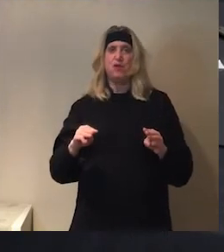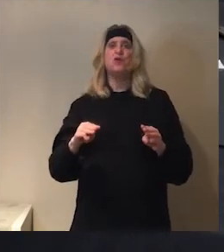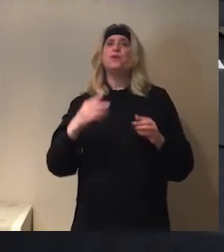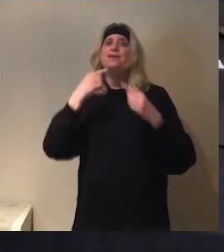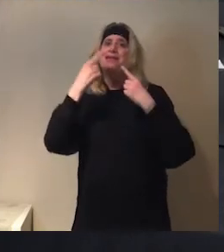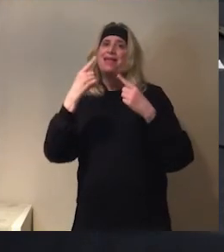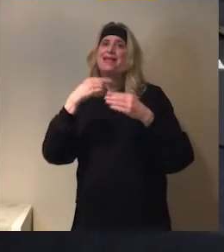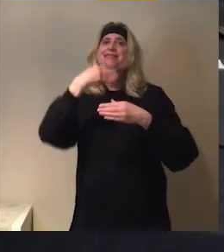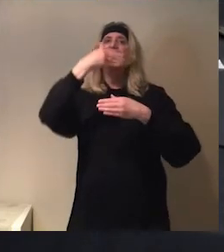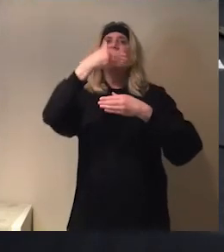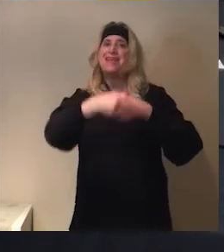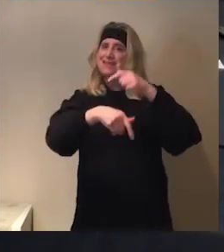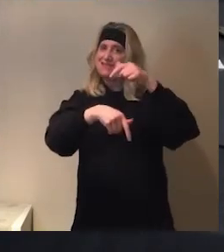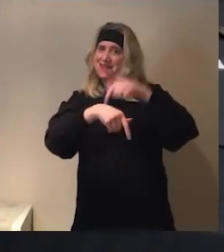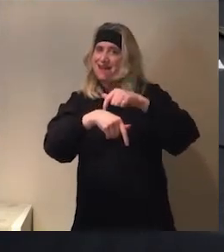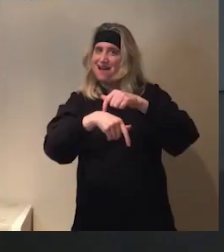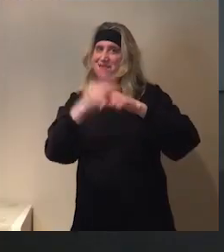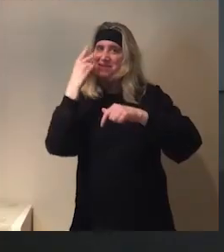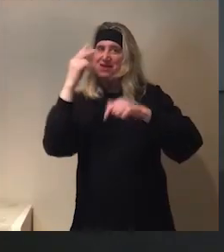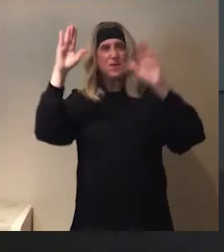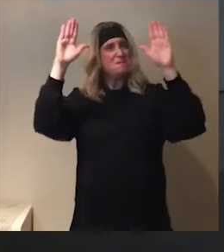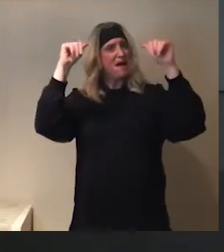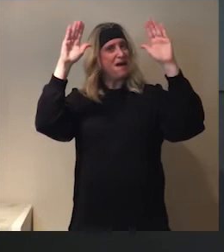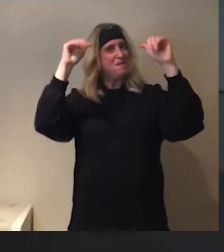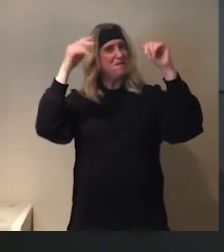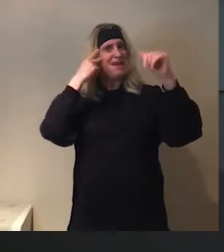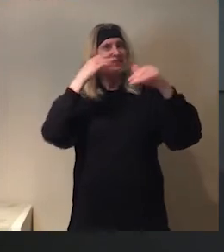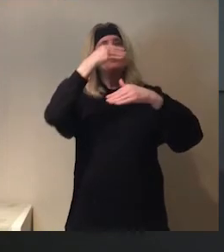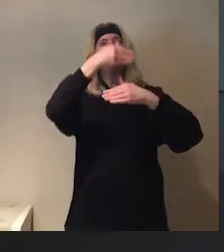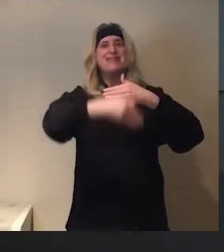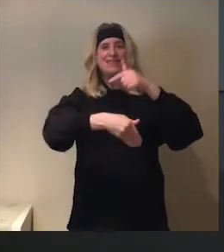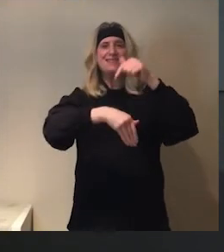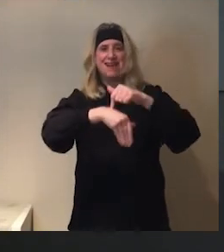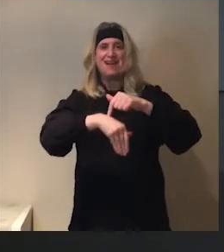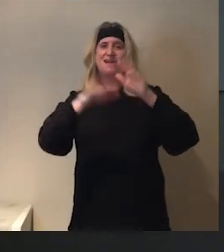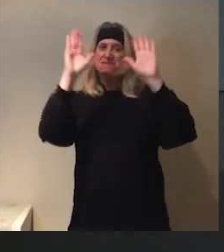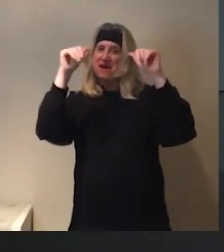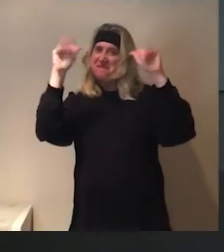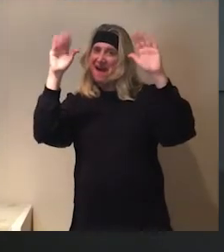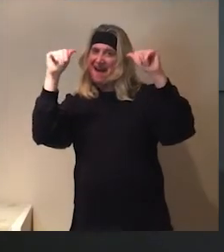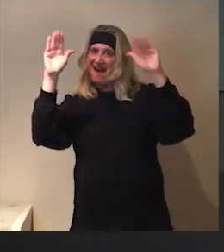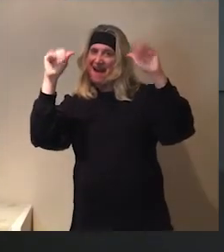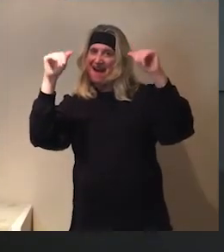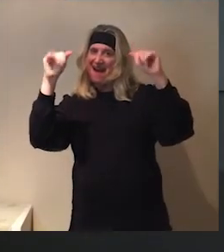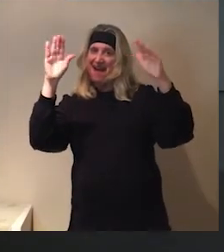say until next time. Bye-bye. See you next time. Bye-bye.